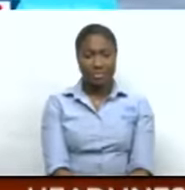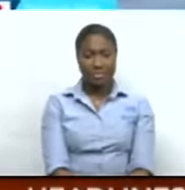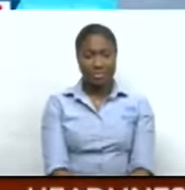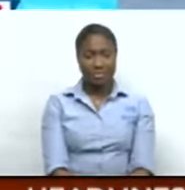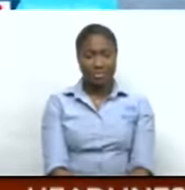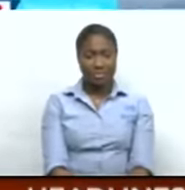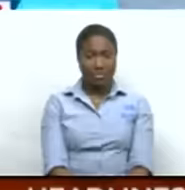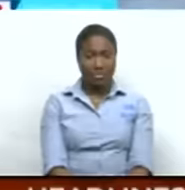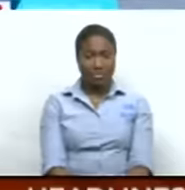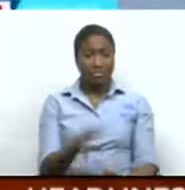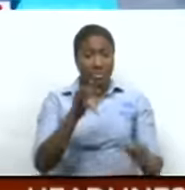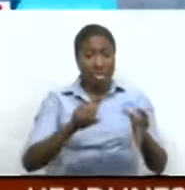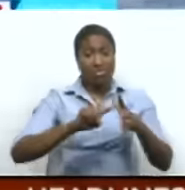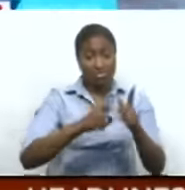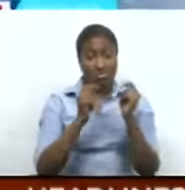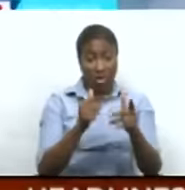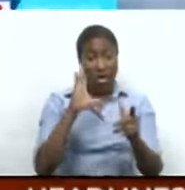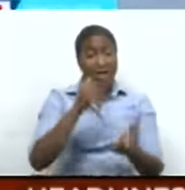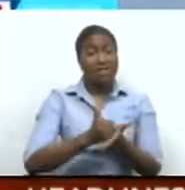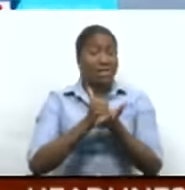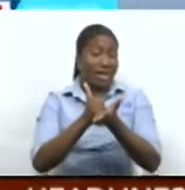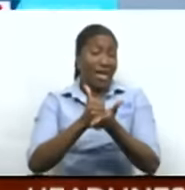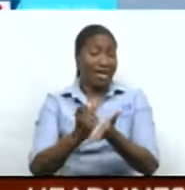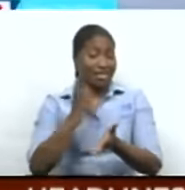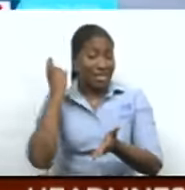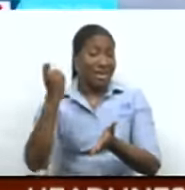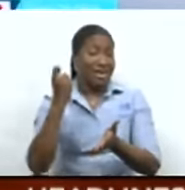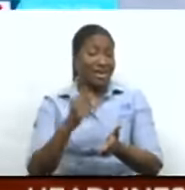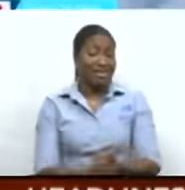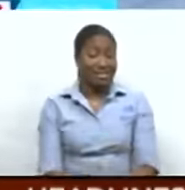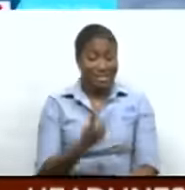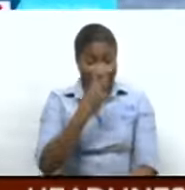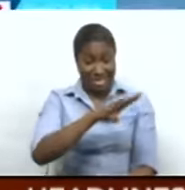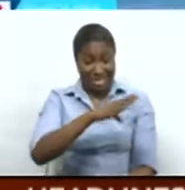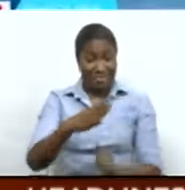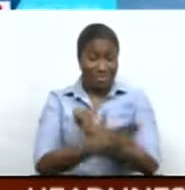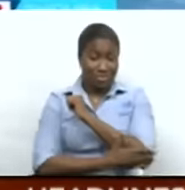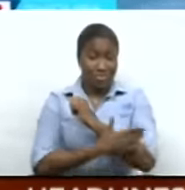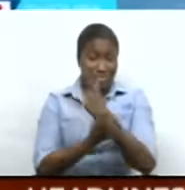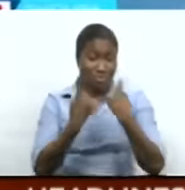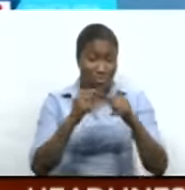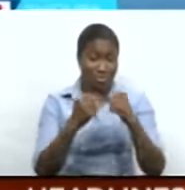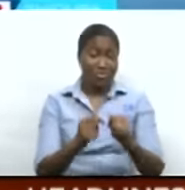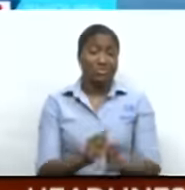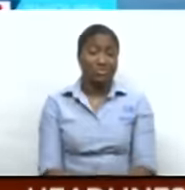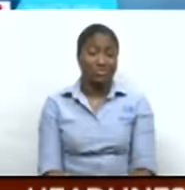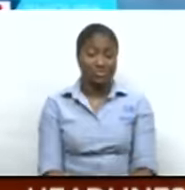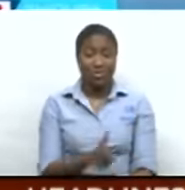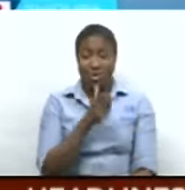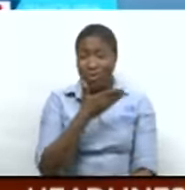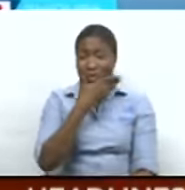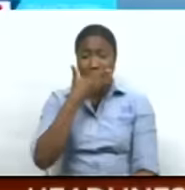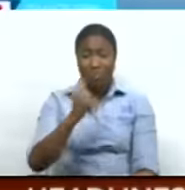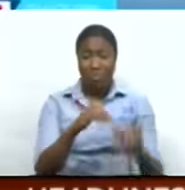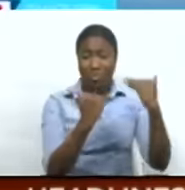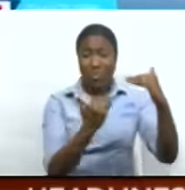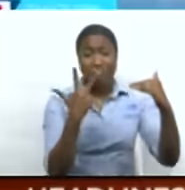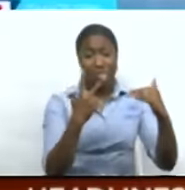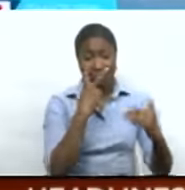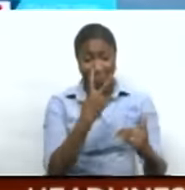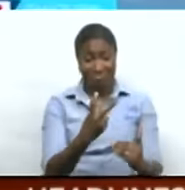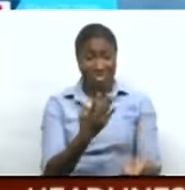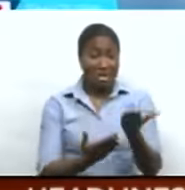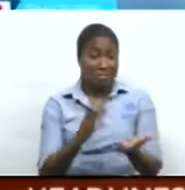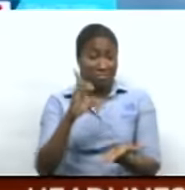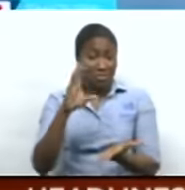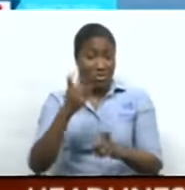the Netherlands along with Nicholas Lear of Norway. Don't expect them to be in the top three at the end. Expect Andrew and Carter. So there's a world record. No